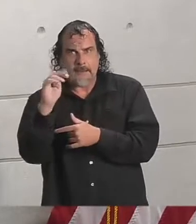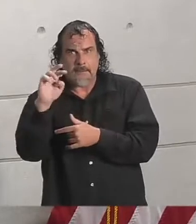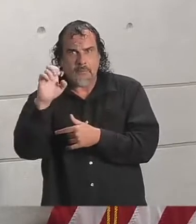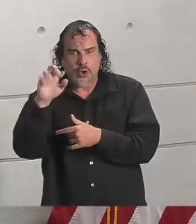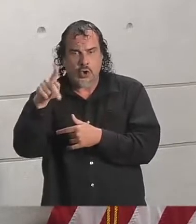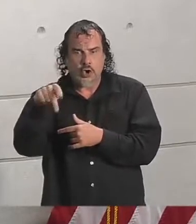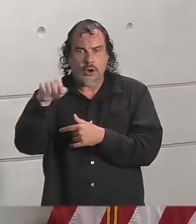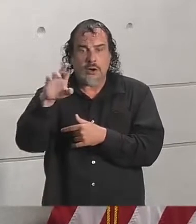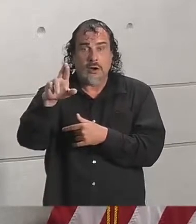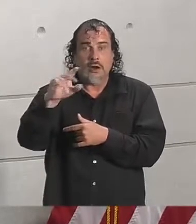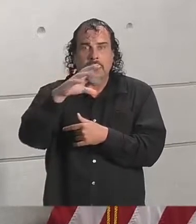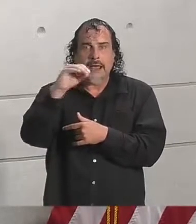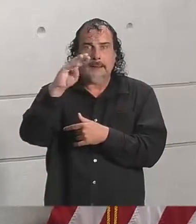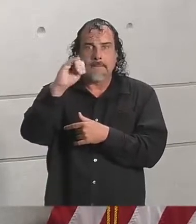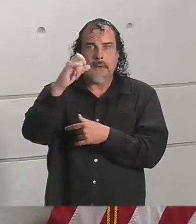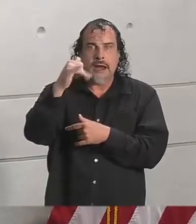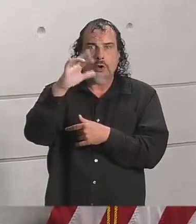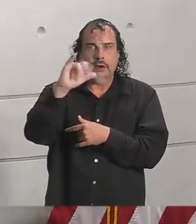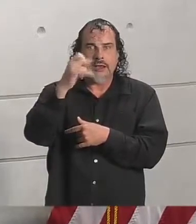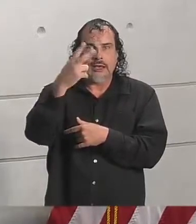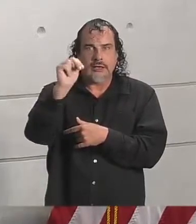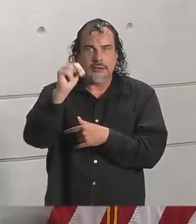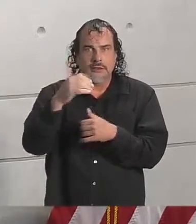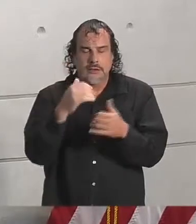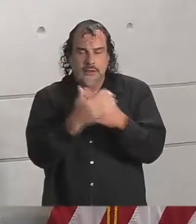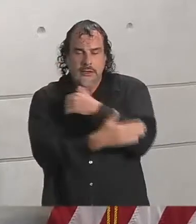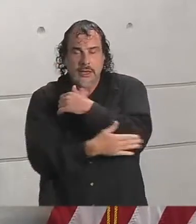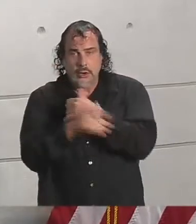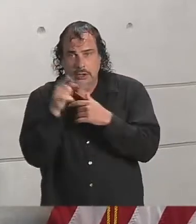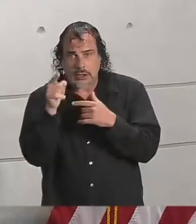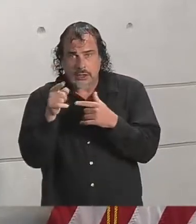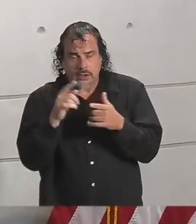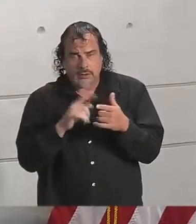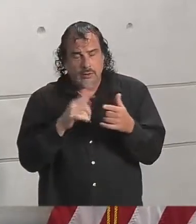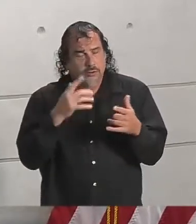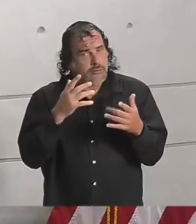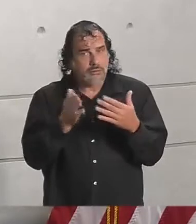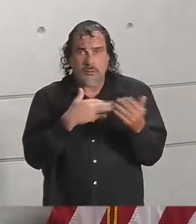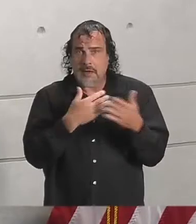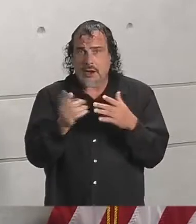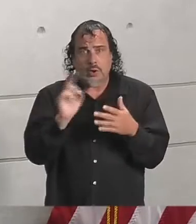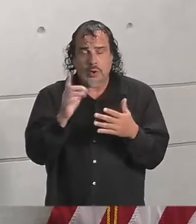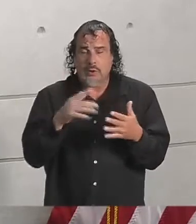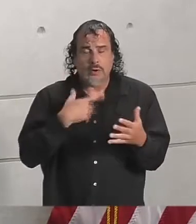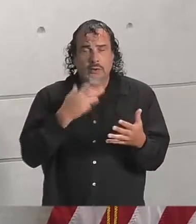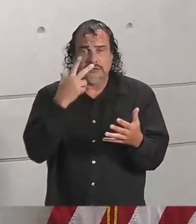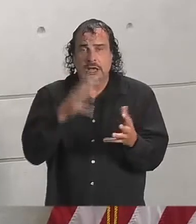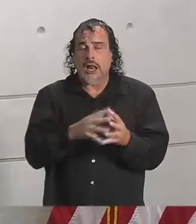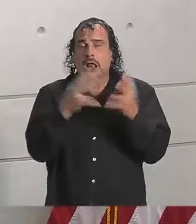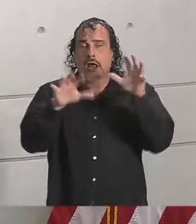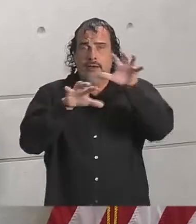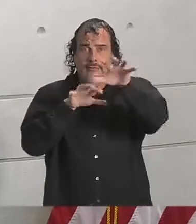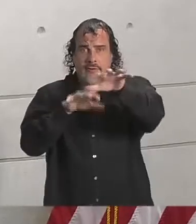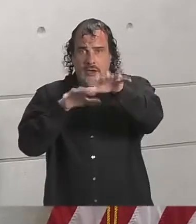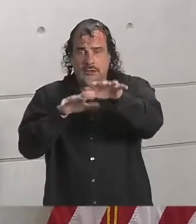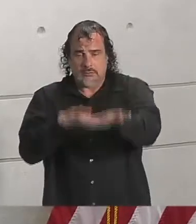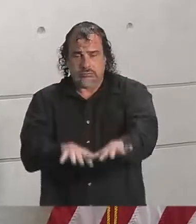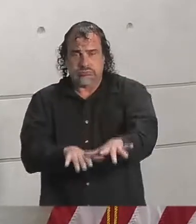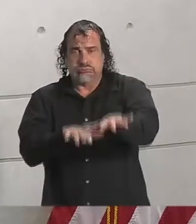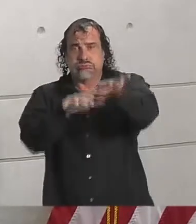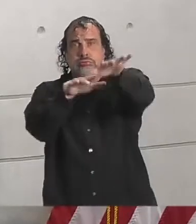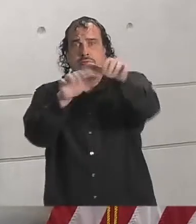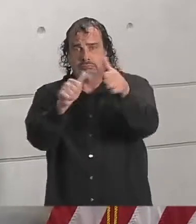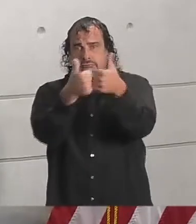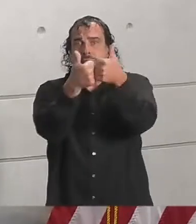regardless of this particular event, we are going to see significant rainfall, which leads to significant water challenges.